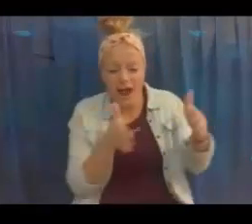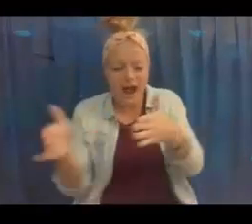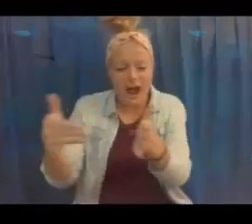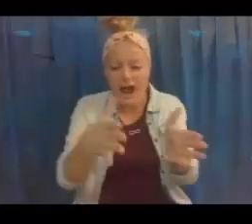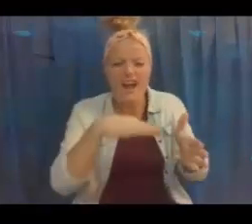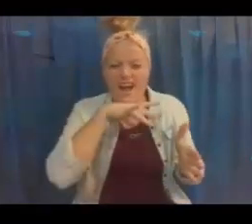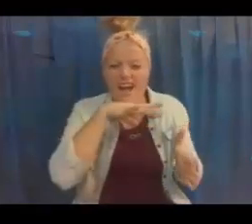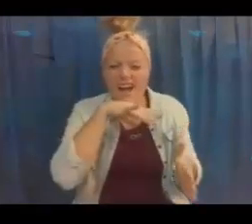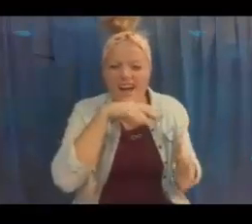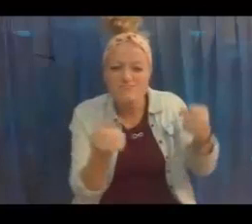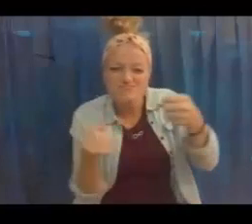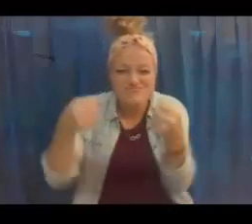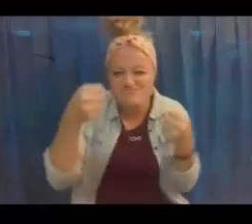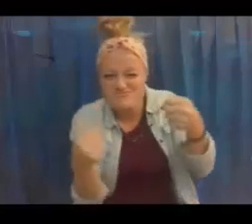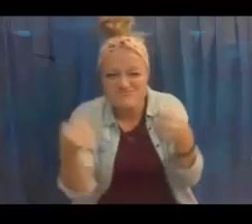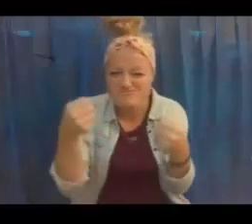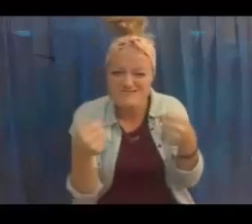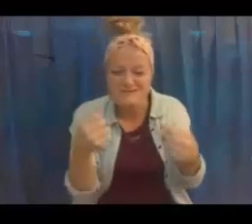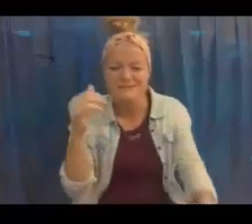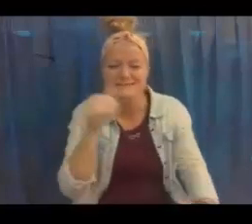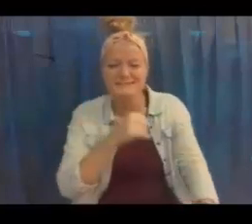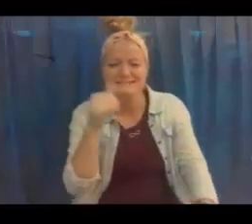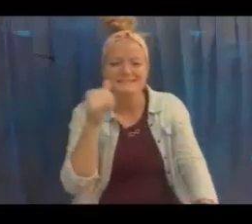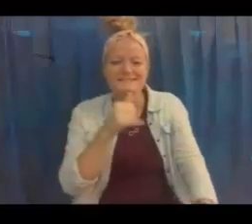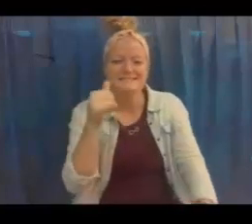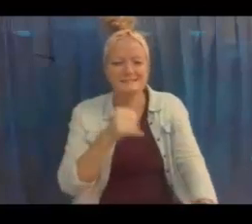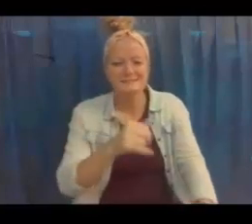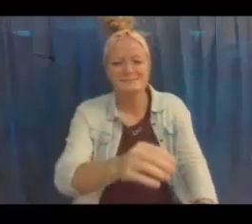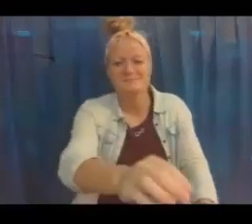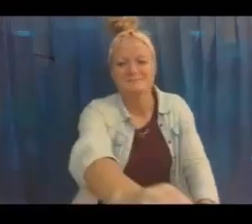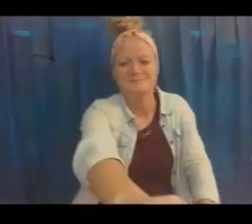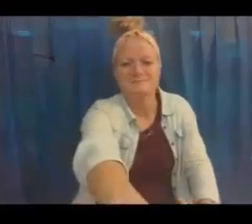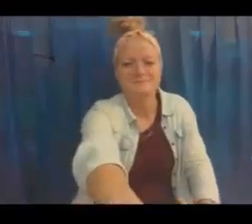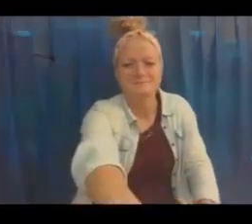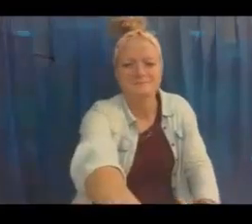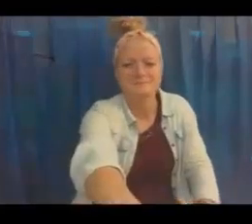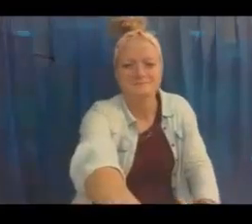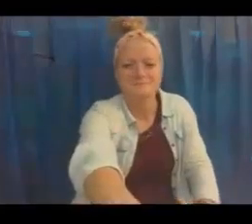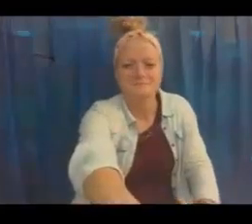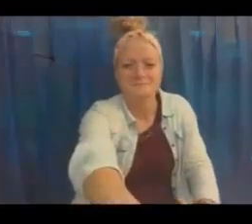midget car, driving around on the dirt. That's so silly.